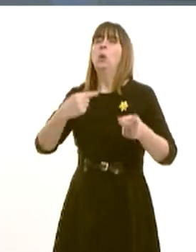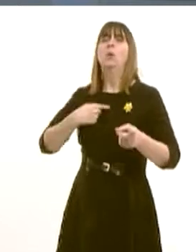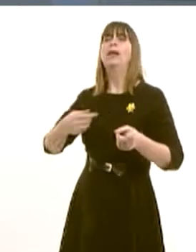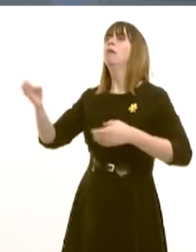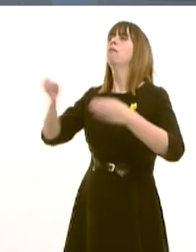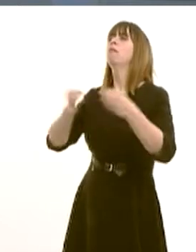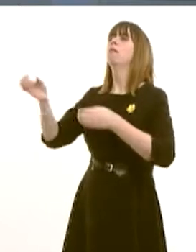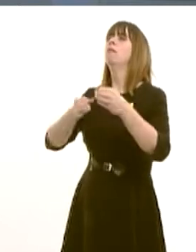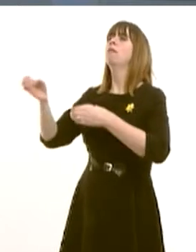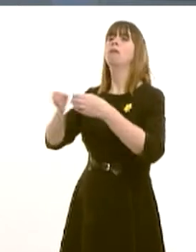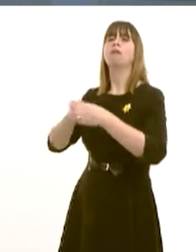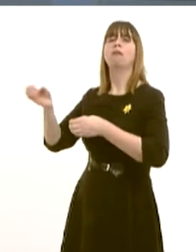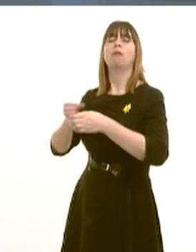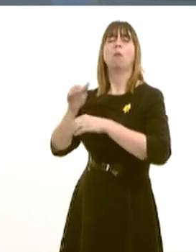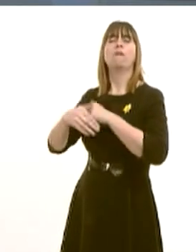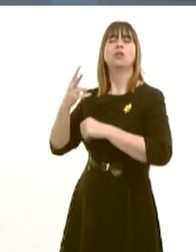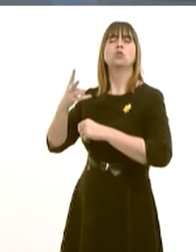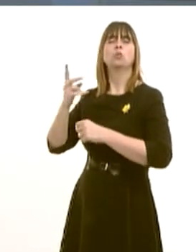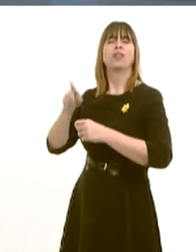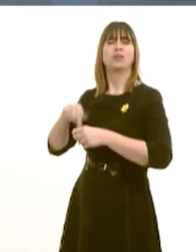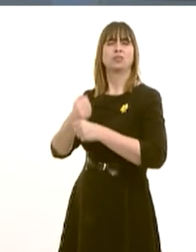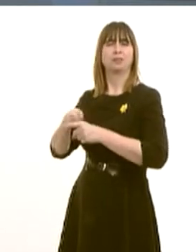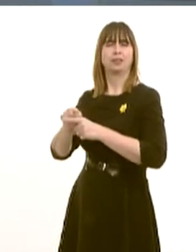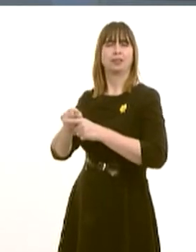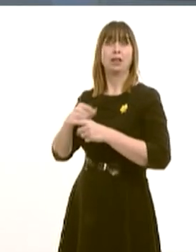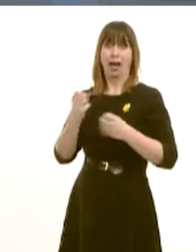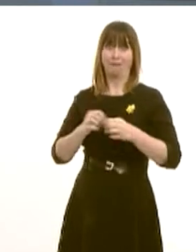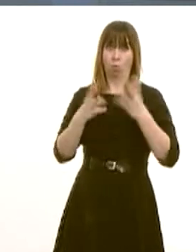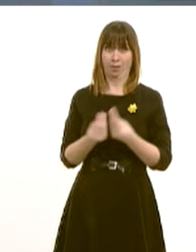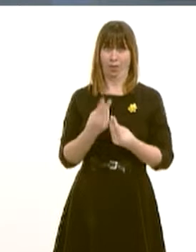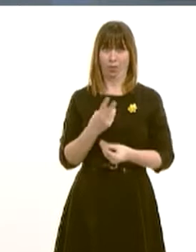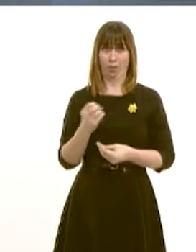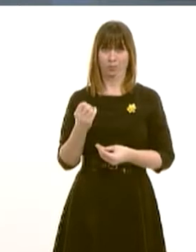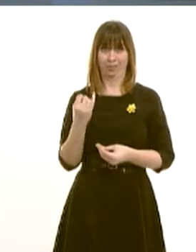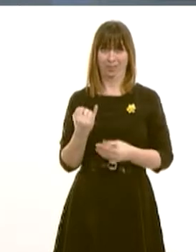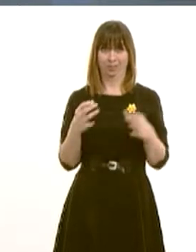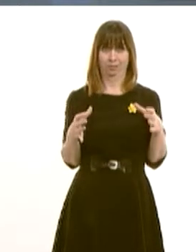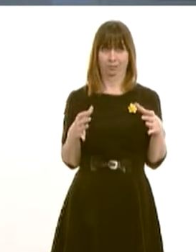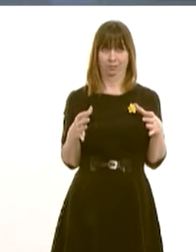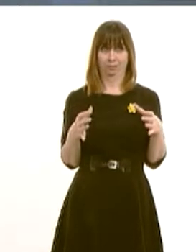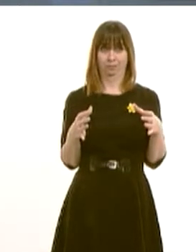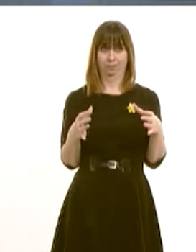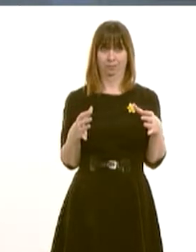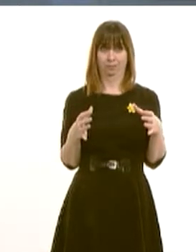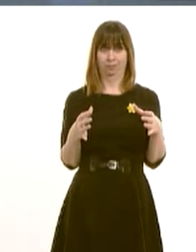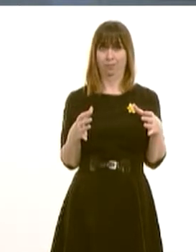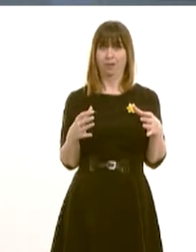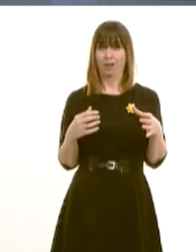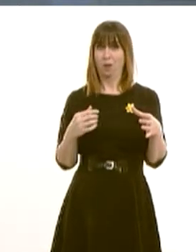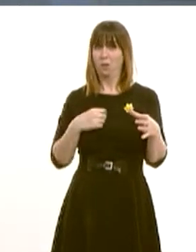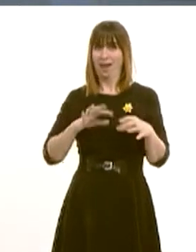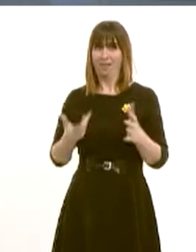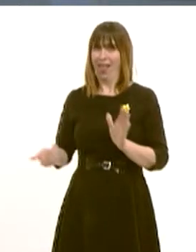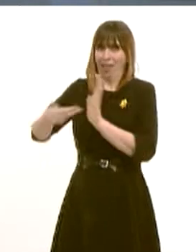over 2,000 GPs. I mean, we do have 2,006 GPs in Wales, but we haven't recruited an additional 2,000